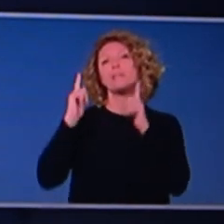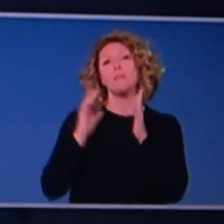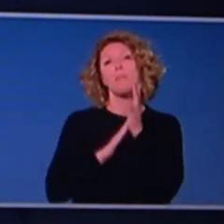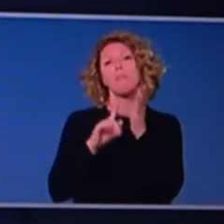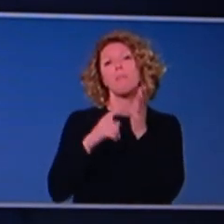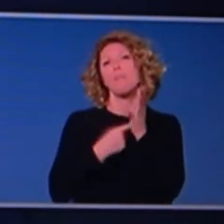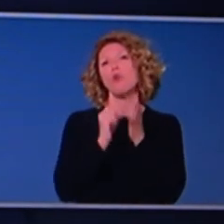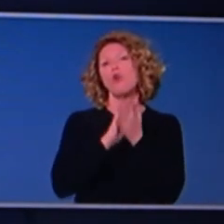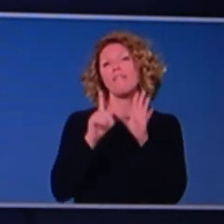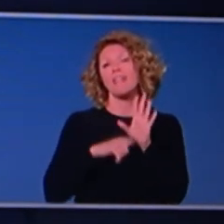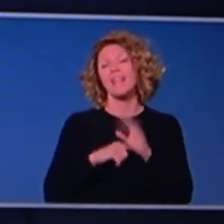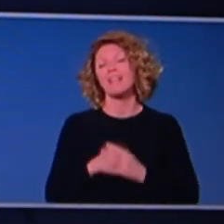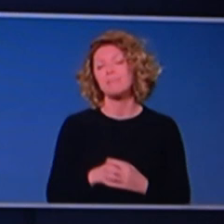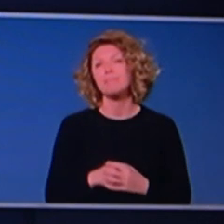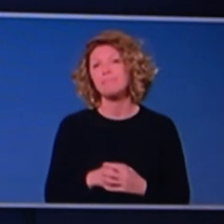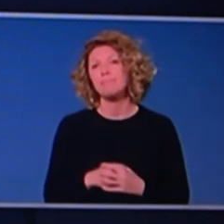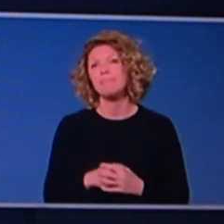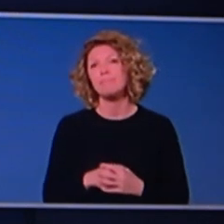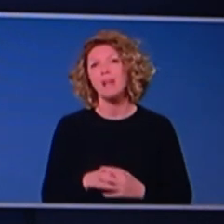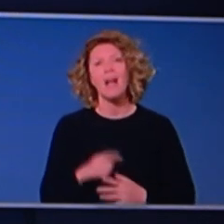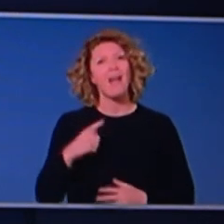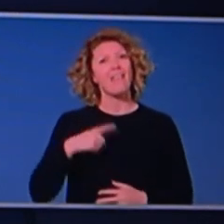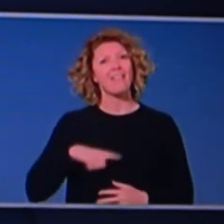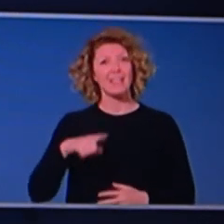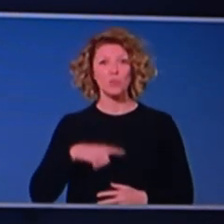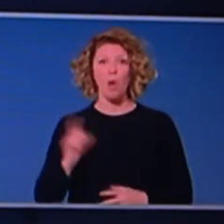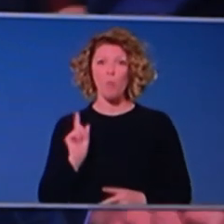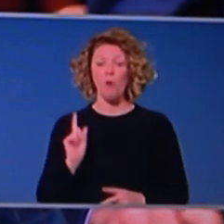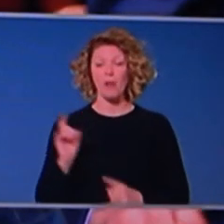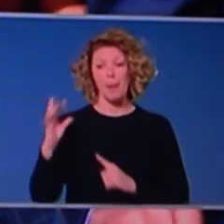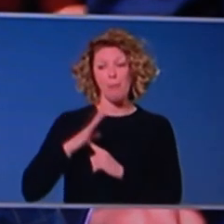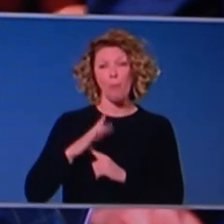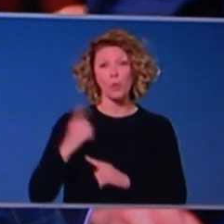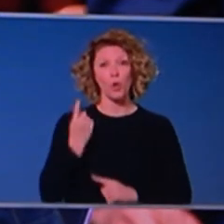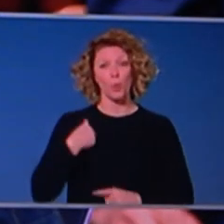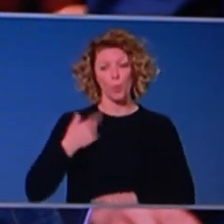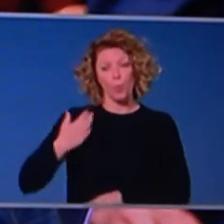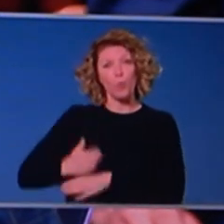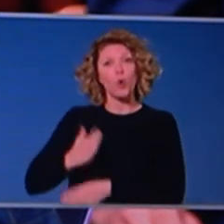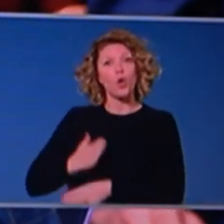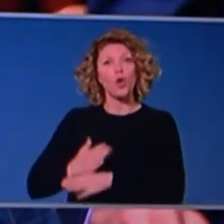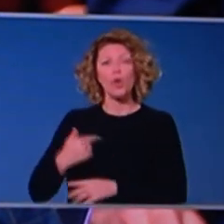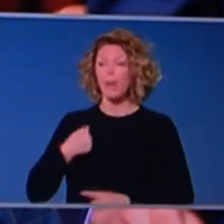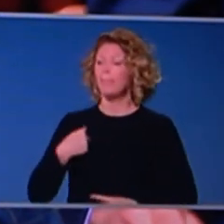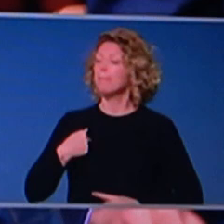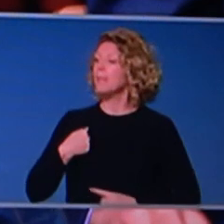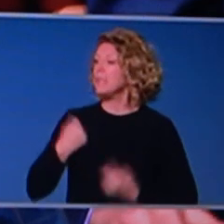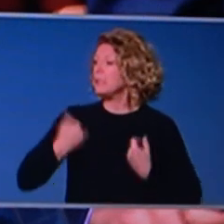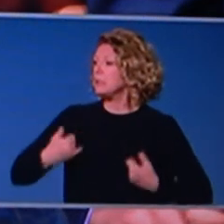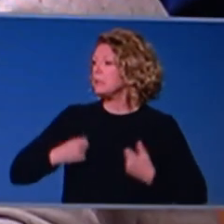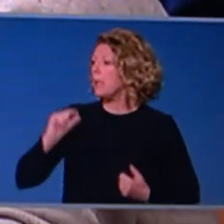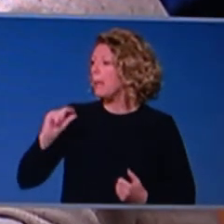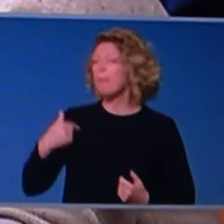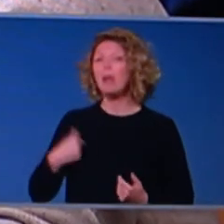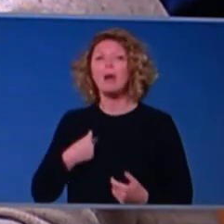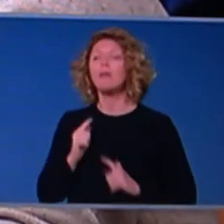when you have somebody with a, a very high viral load in contact with people who have other comorbidities and are very